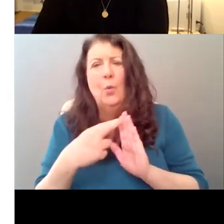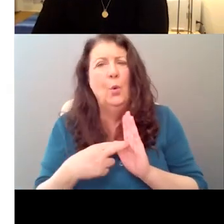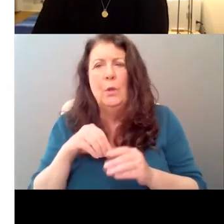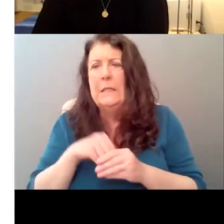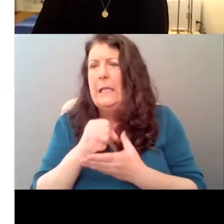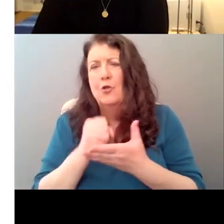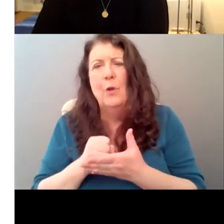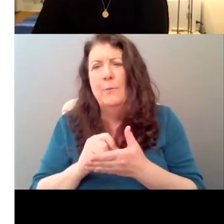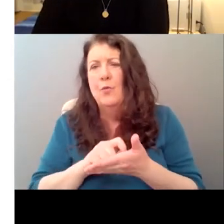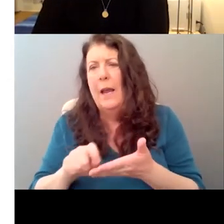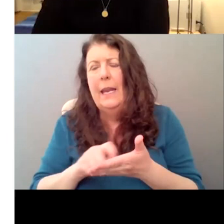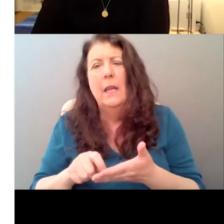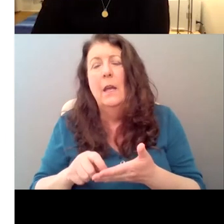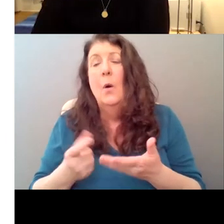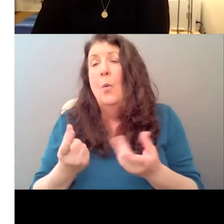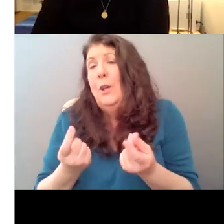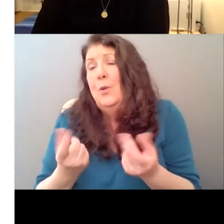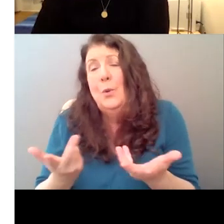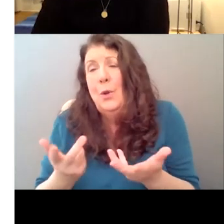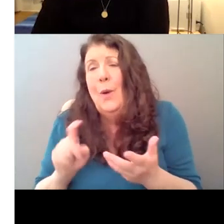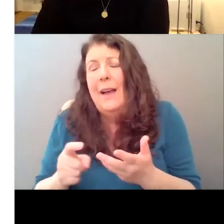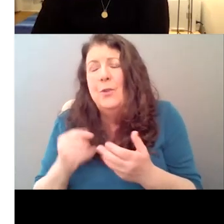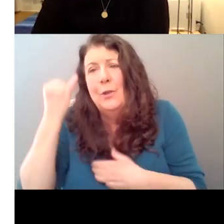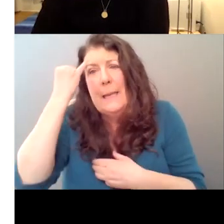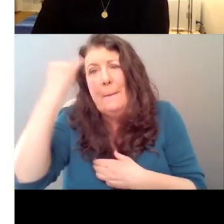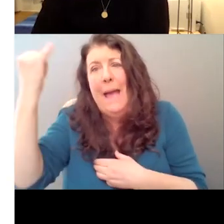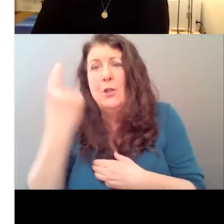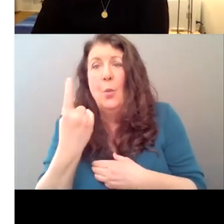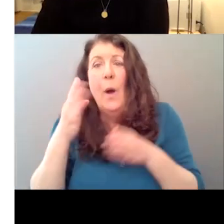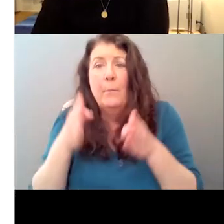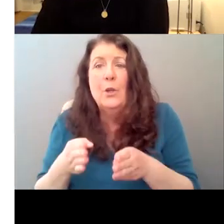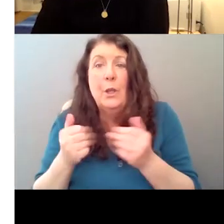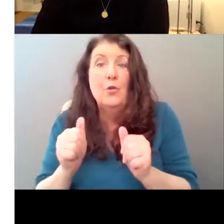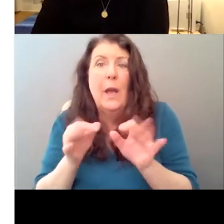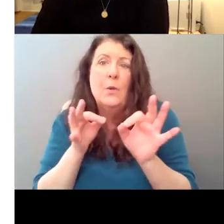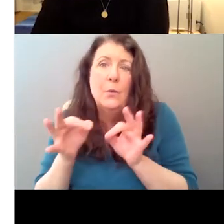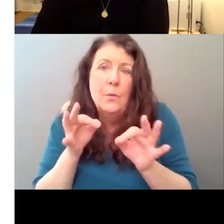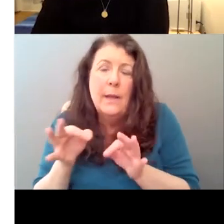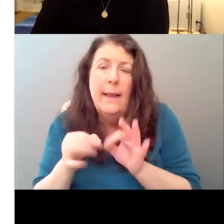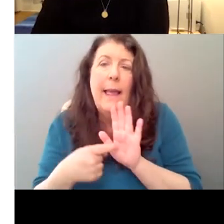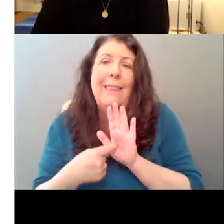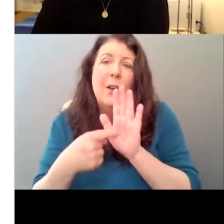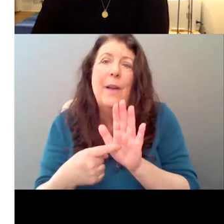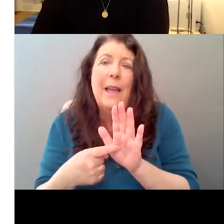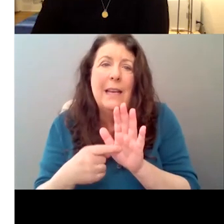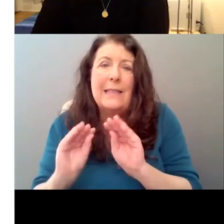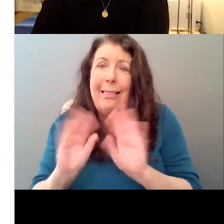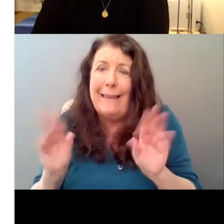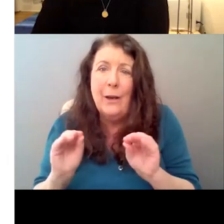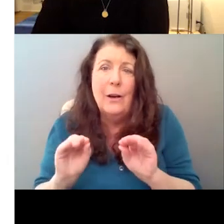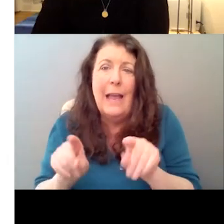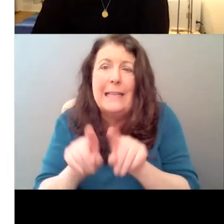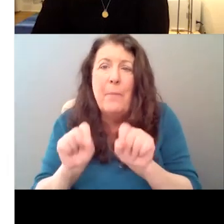is, is you almost have to just imagine one person that you're trying to tell this to and convey it in as clear of a manner as possible. Um,